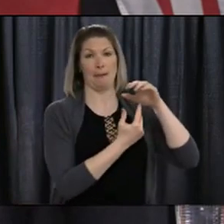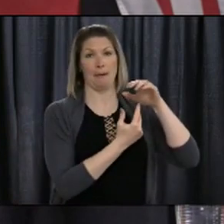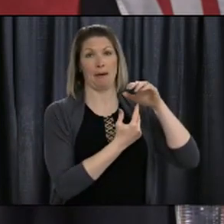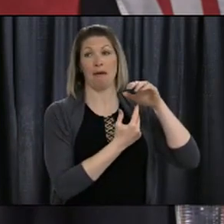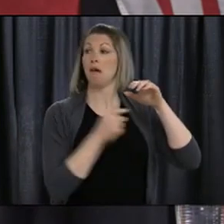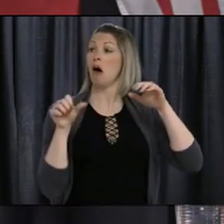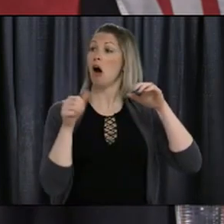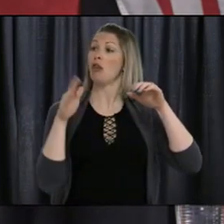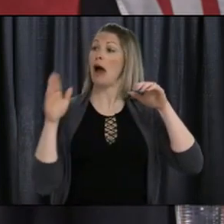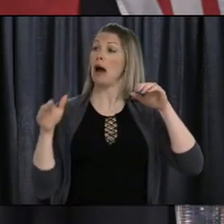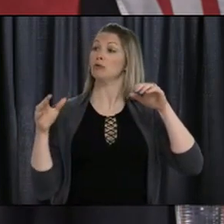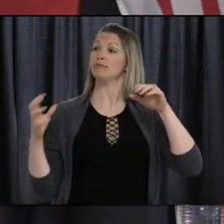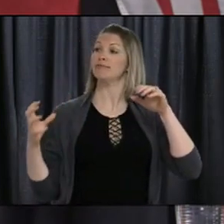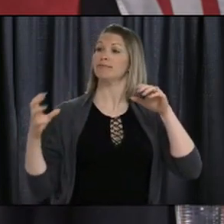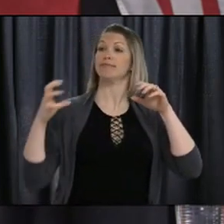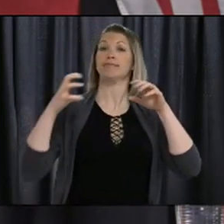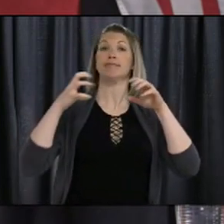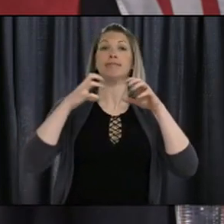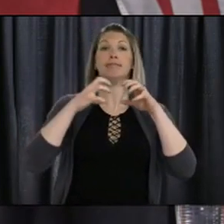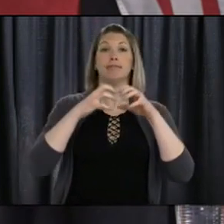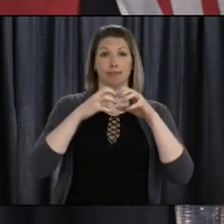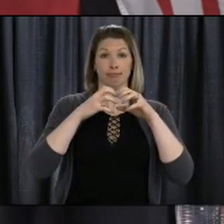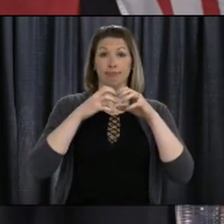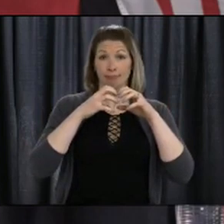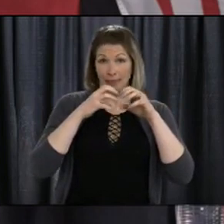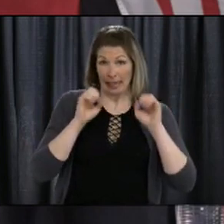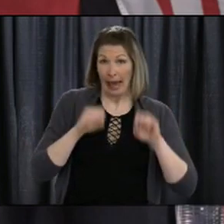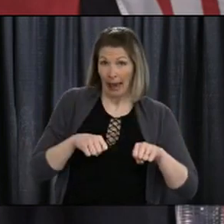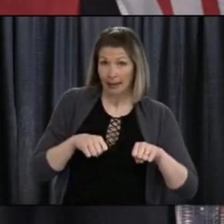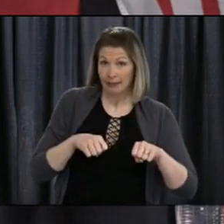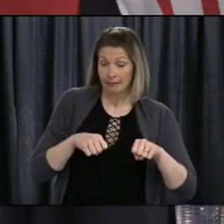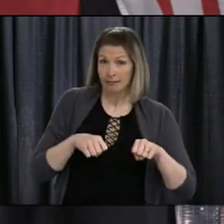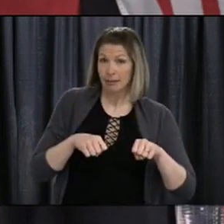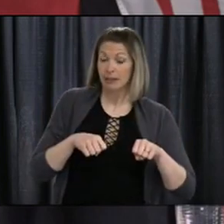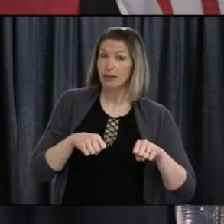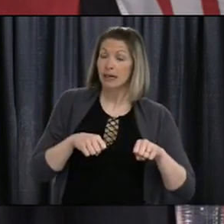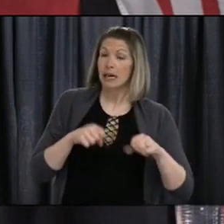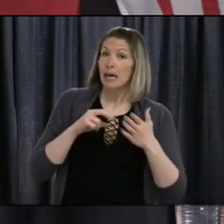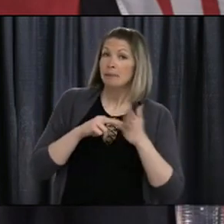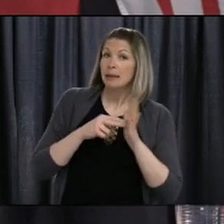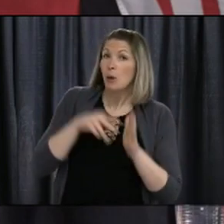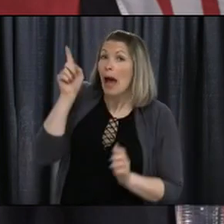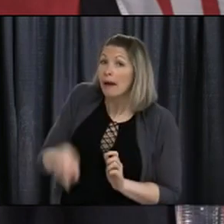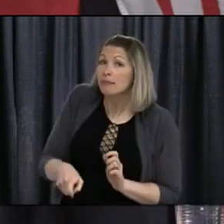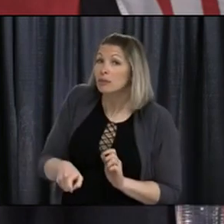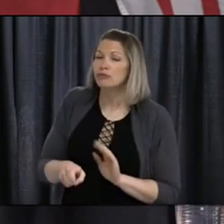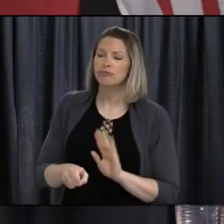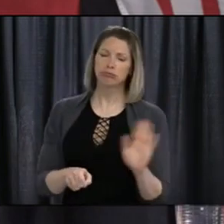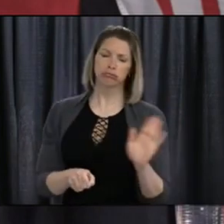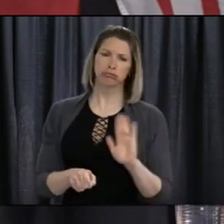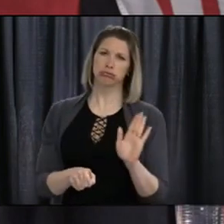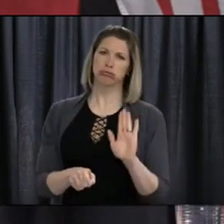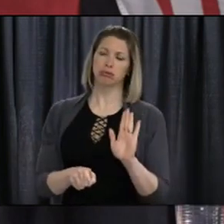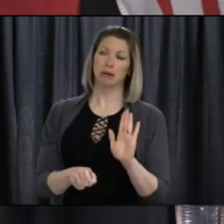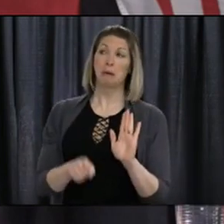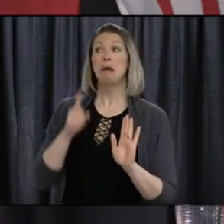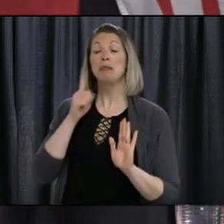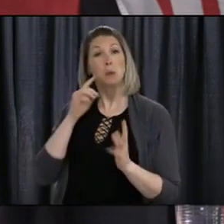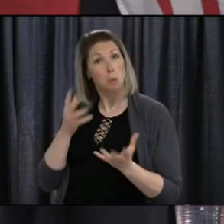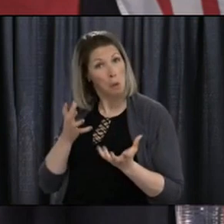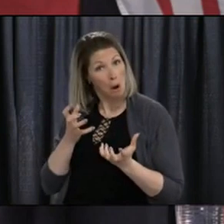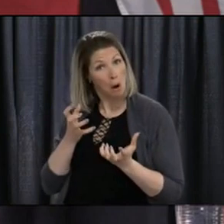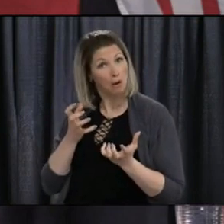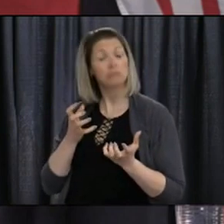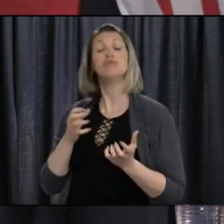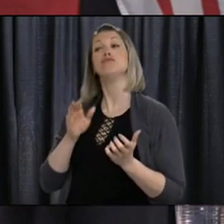You have the option to you, but you must do what feels right to you. It does not necessarily mean that you have to be adding